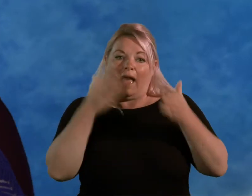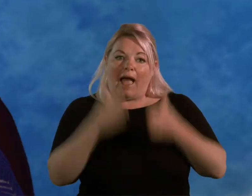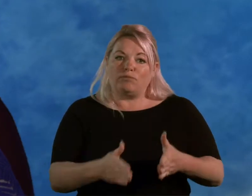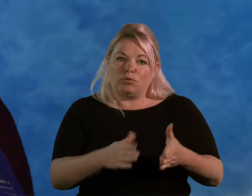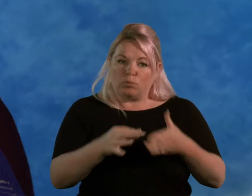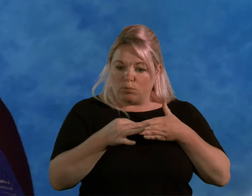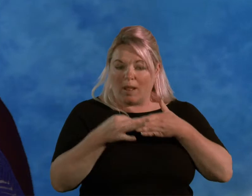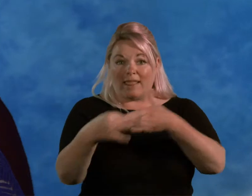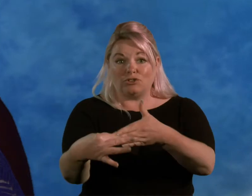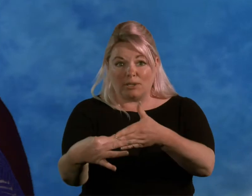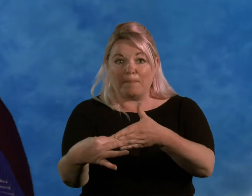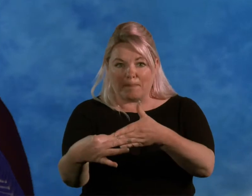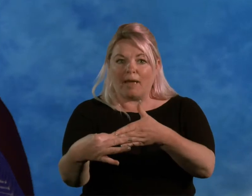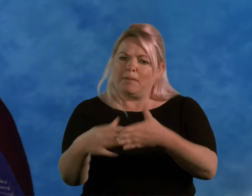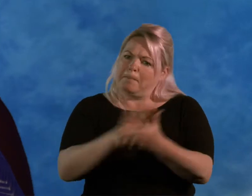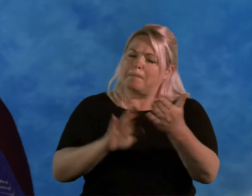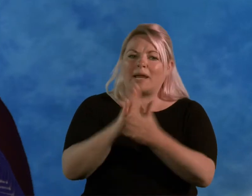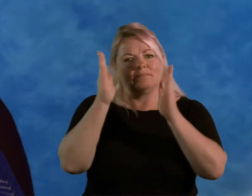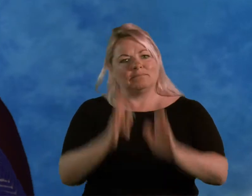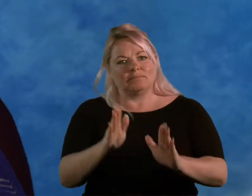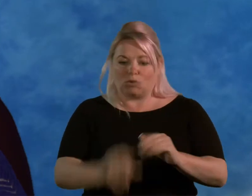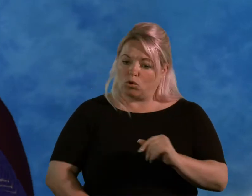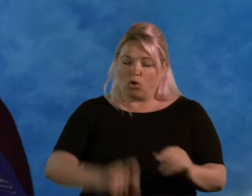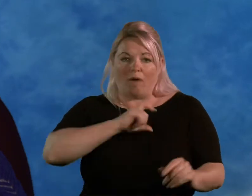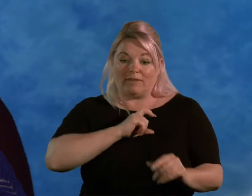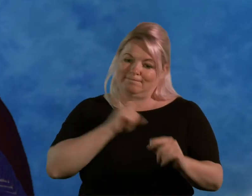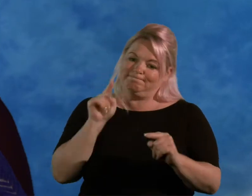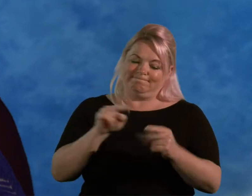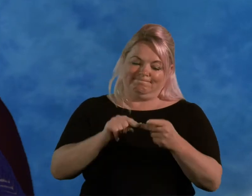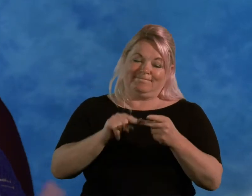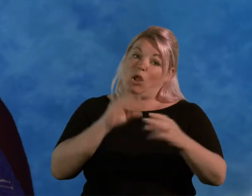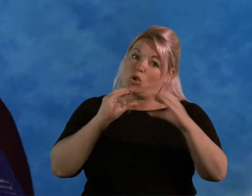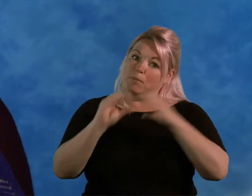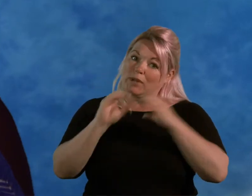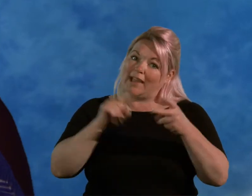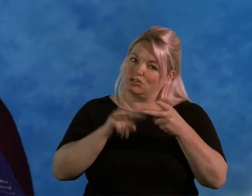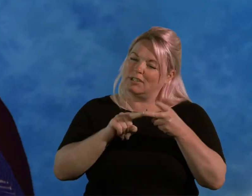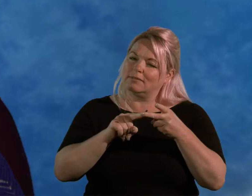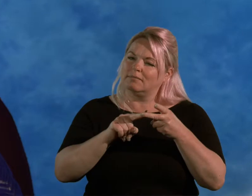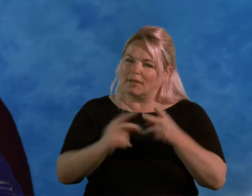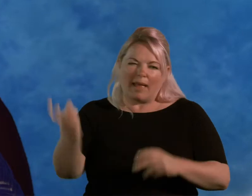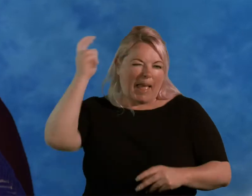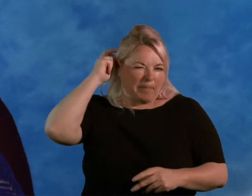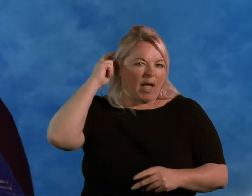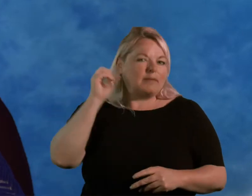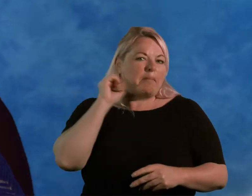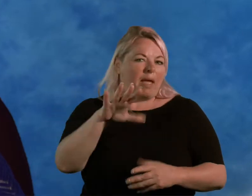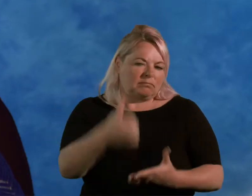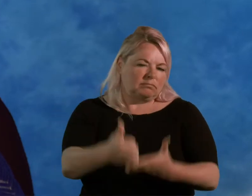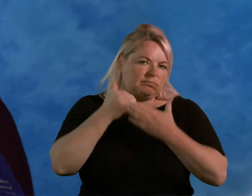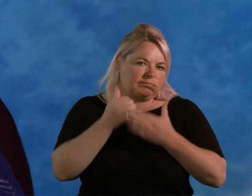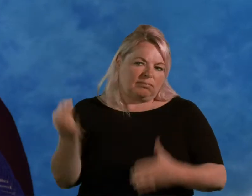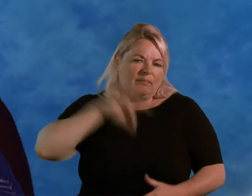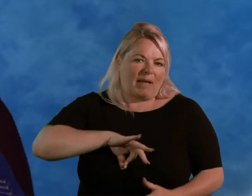those leaderships still come from confidence and communication. And that's where the cochlear implant, I think, has made that a little bit of difference.